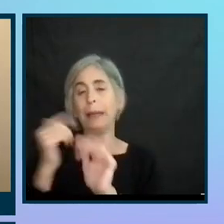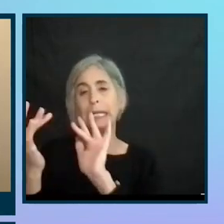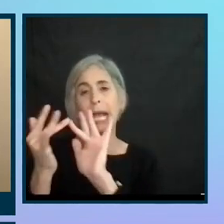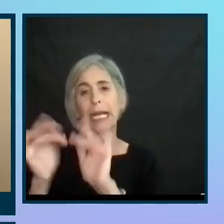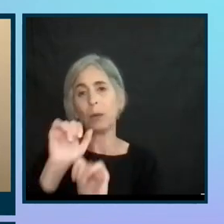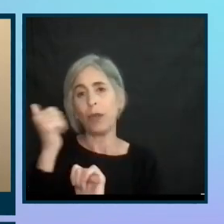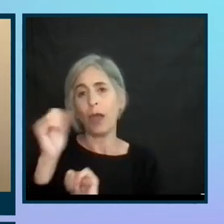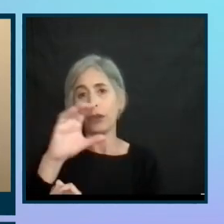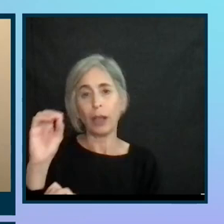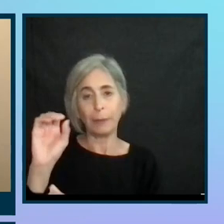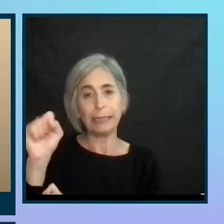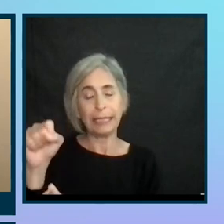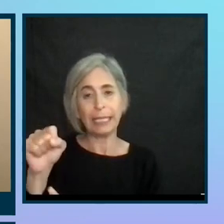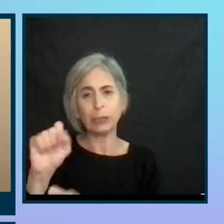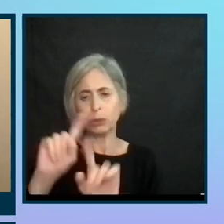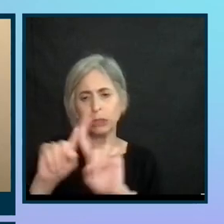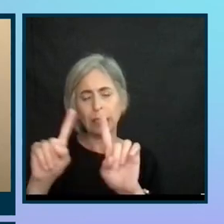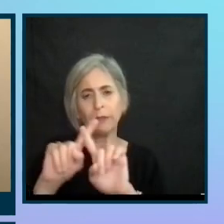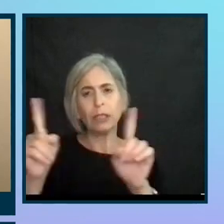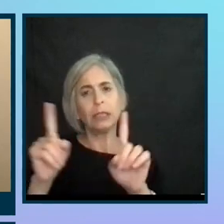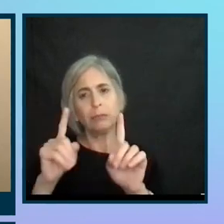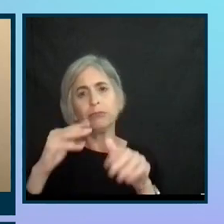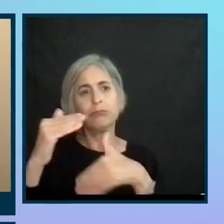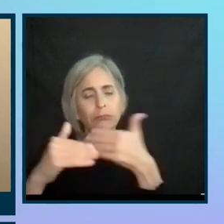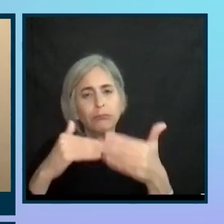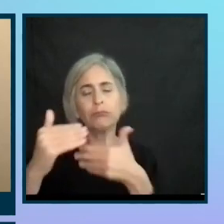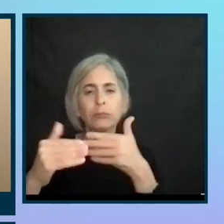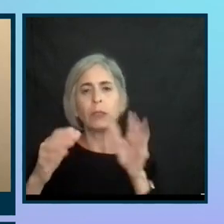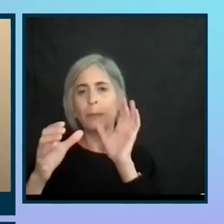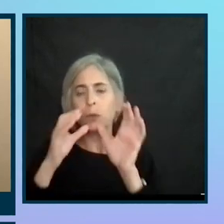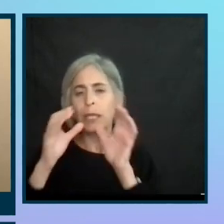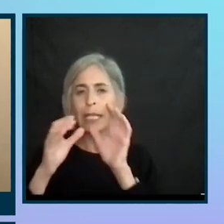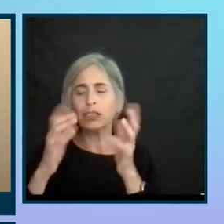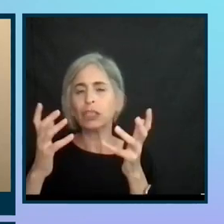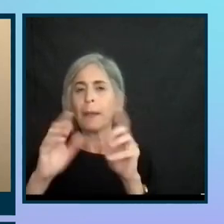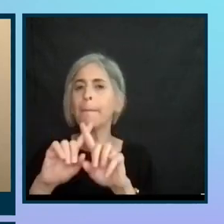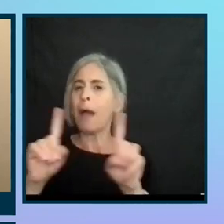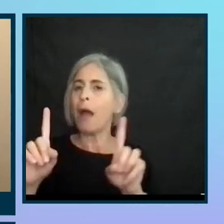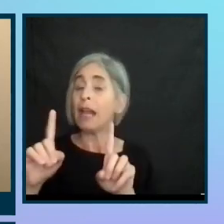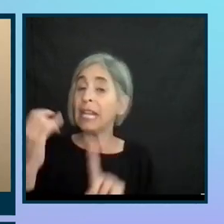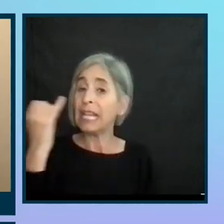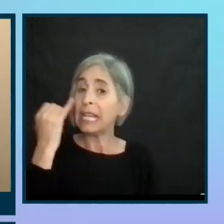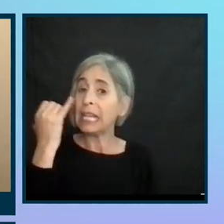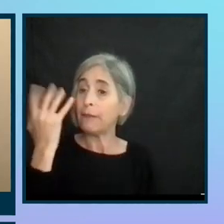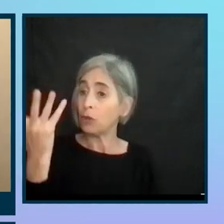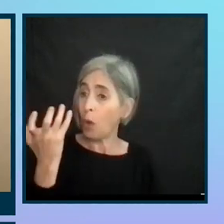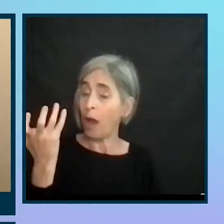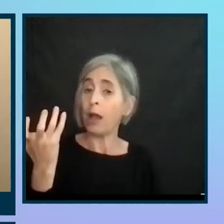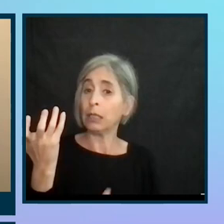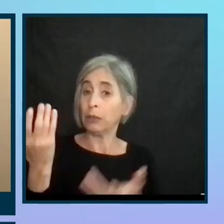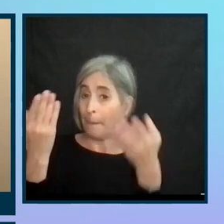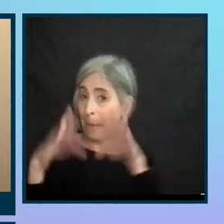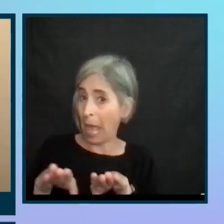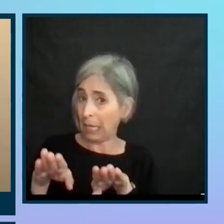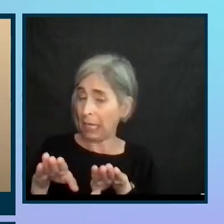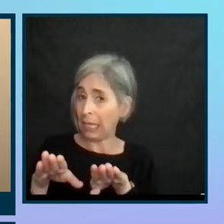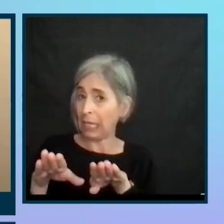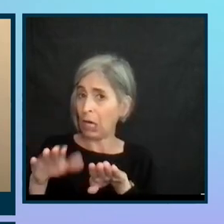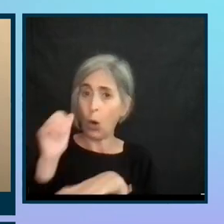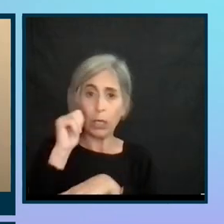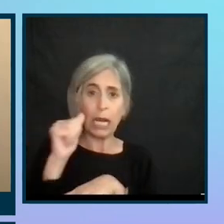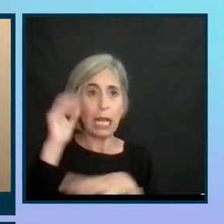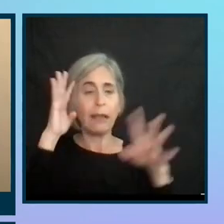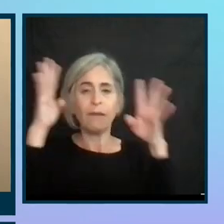other companies and we're in different stages of communication. But if you're looking into getting into betting or daily fantasy,